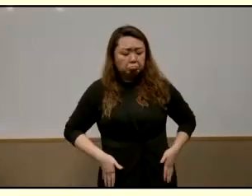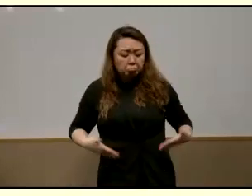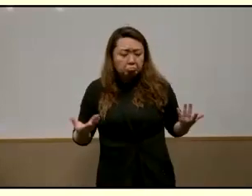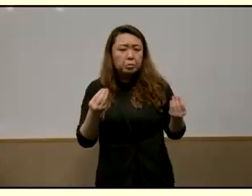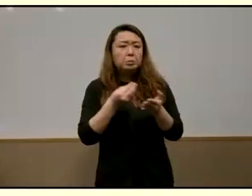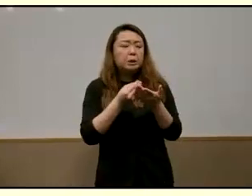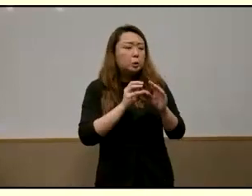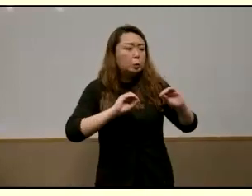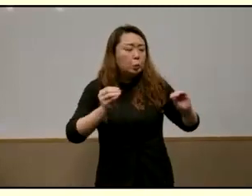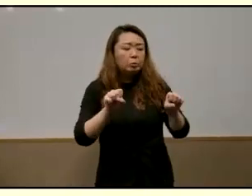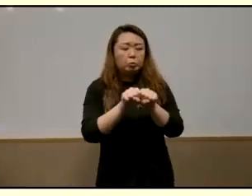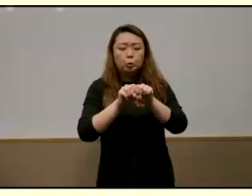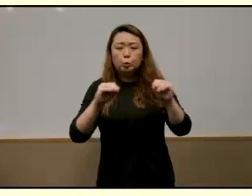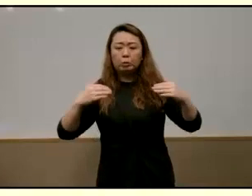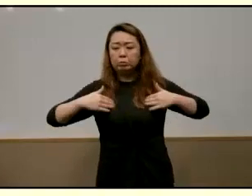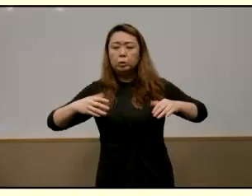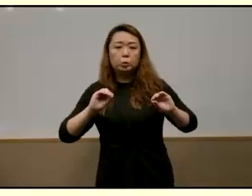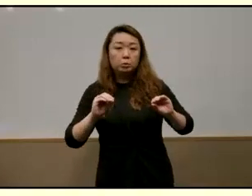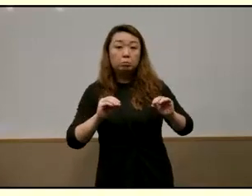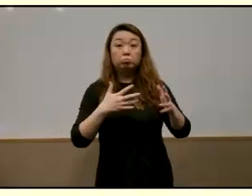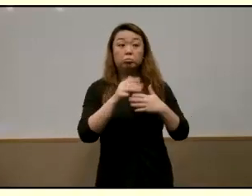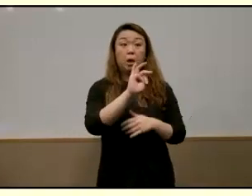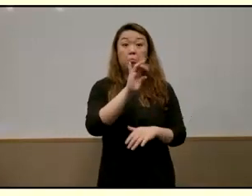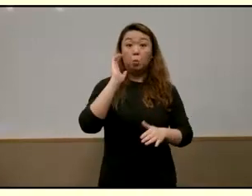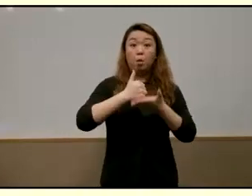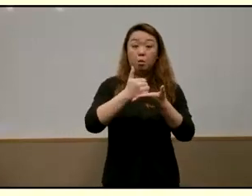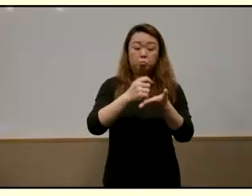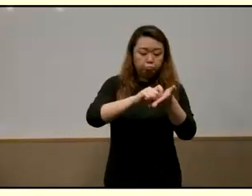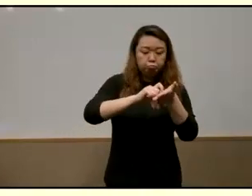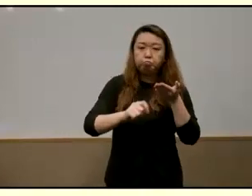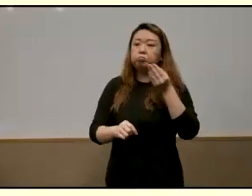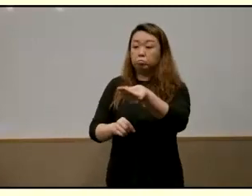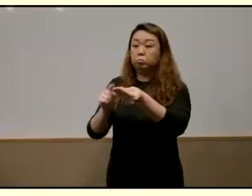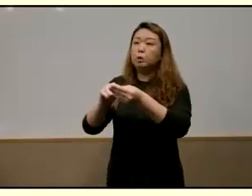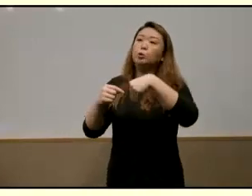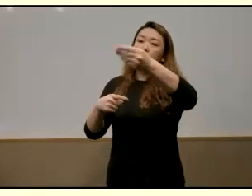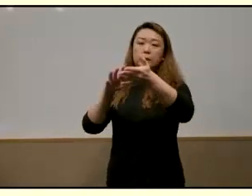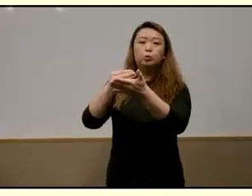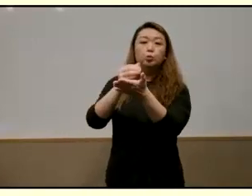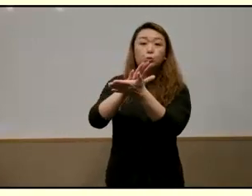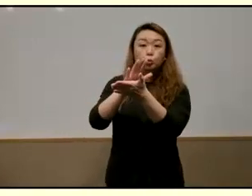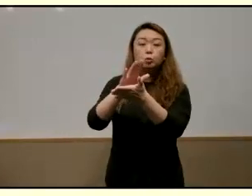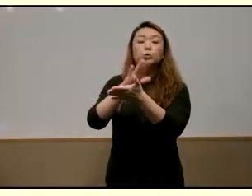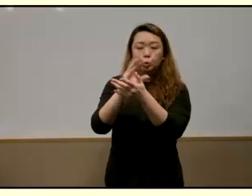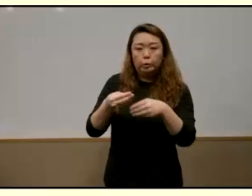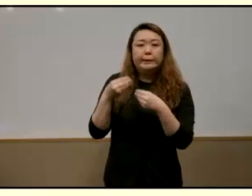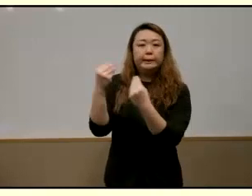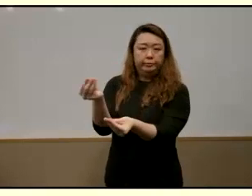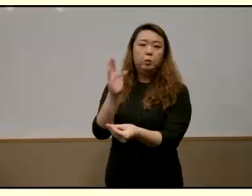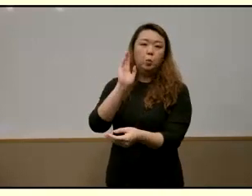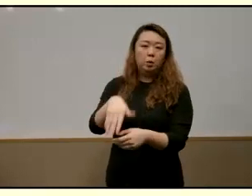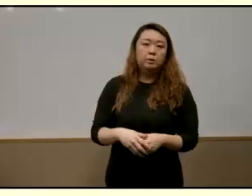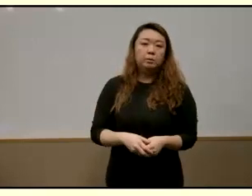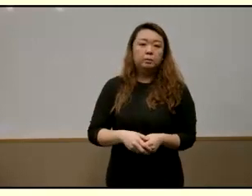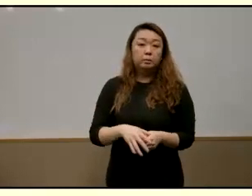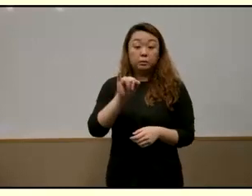money no shoe no problem they write a letter this letter you go give to your school and you can collect these from the school so if the